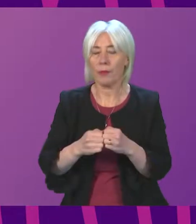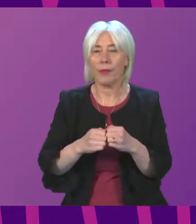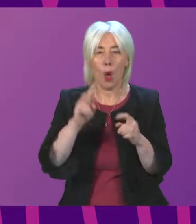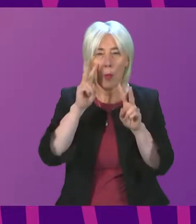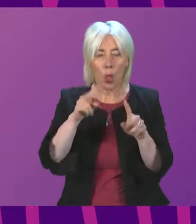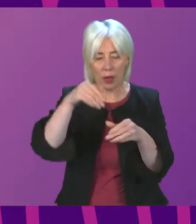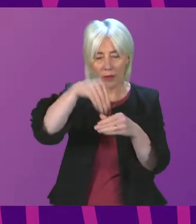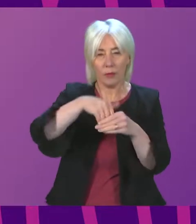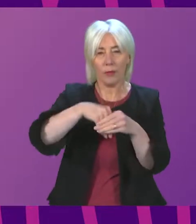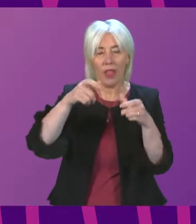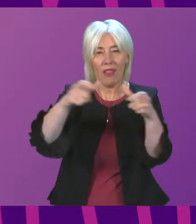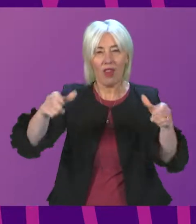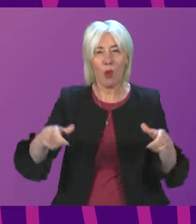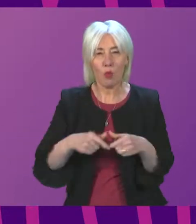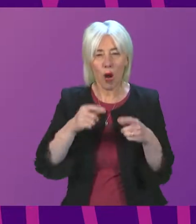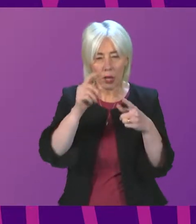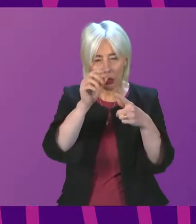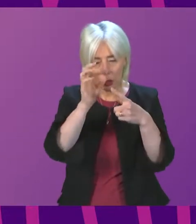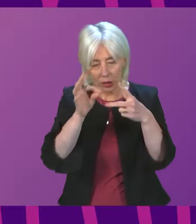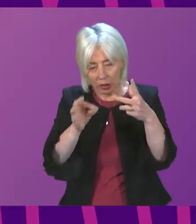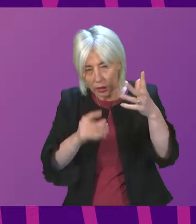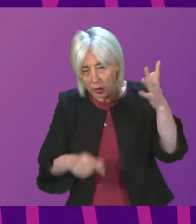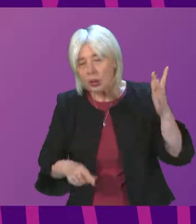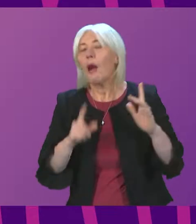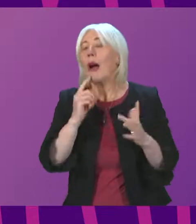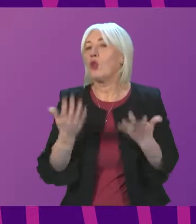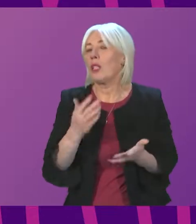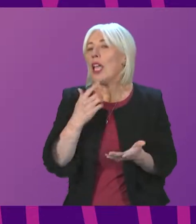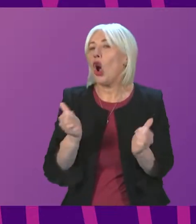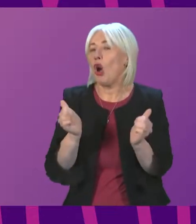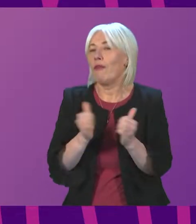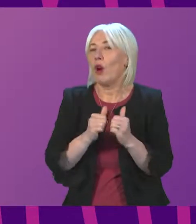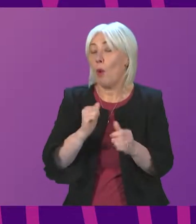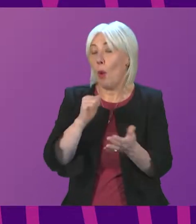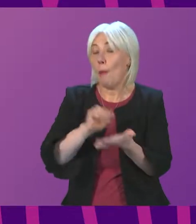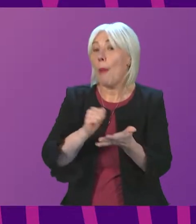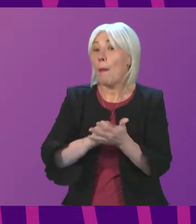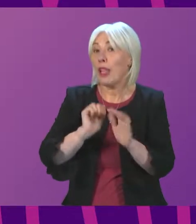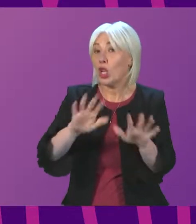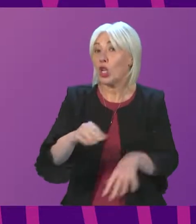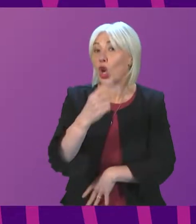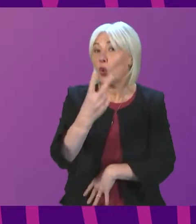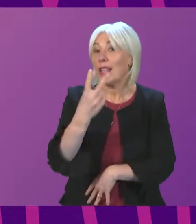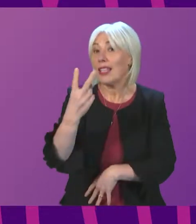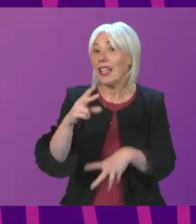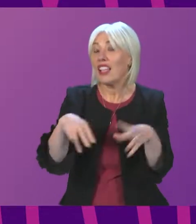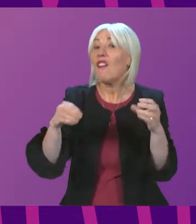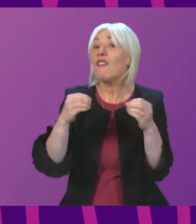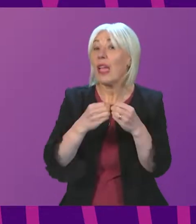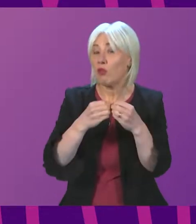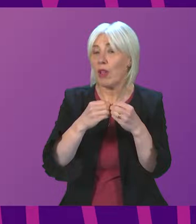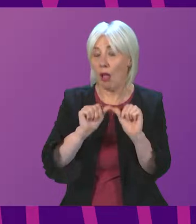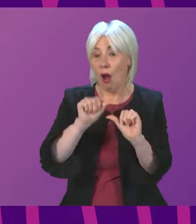contents of this updated framework. However, I can confirm today that we intend to publish it on the 22nd of February, immediately